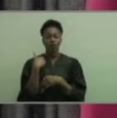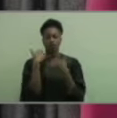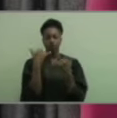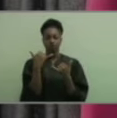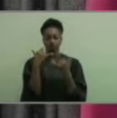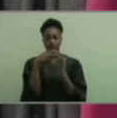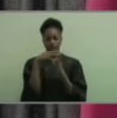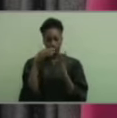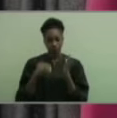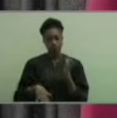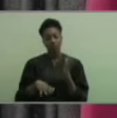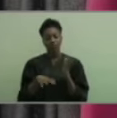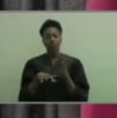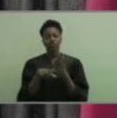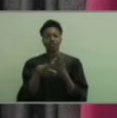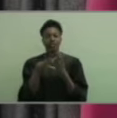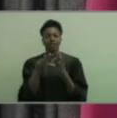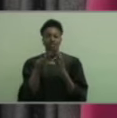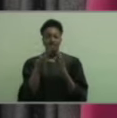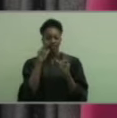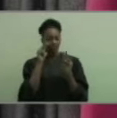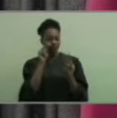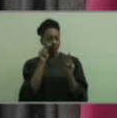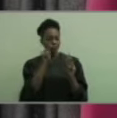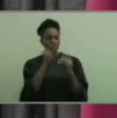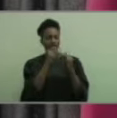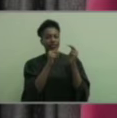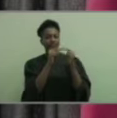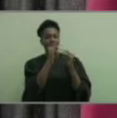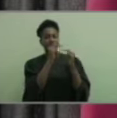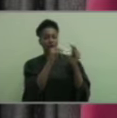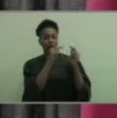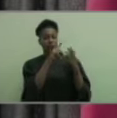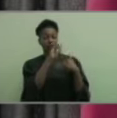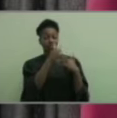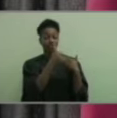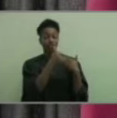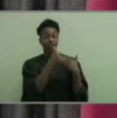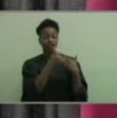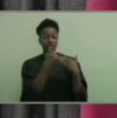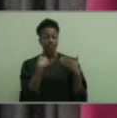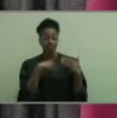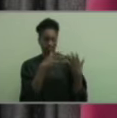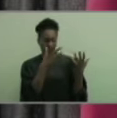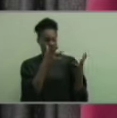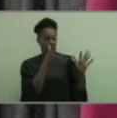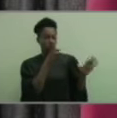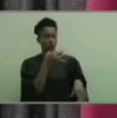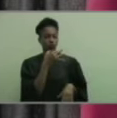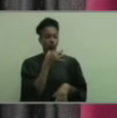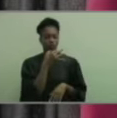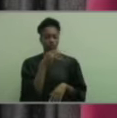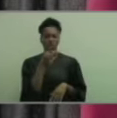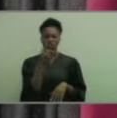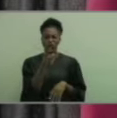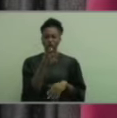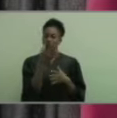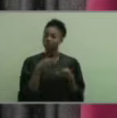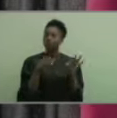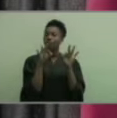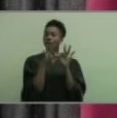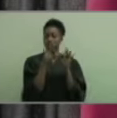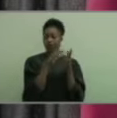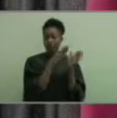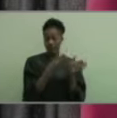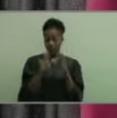students and keep an eye on our building project as it reaches completion. You were instrumental in the planning stages of this